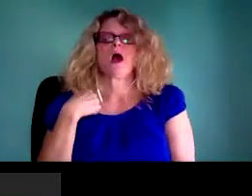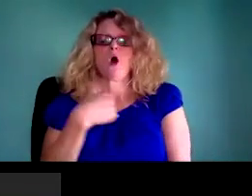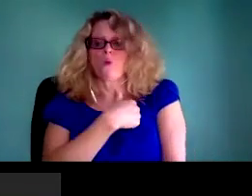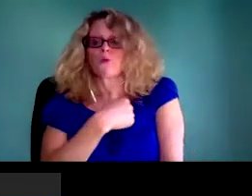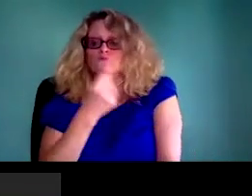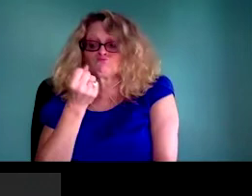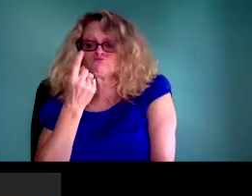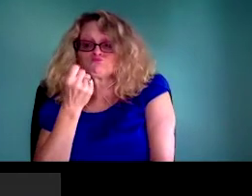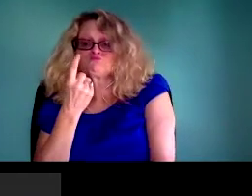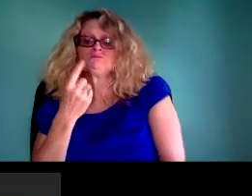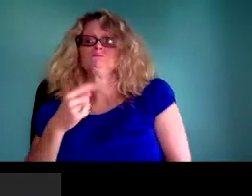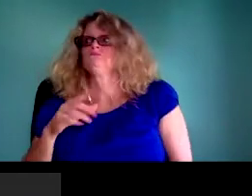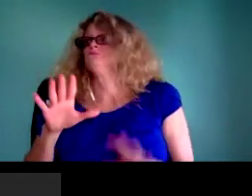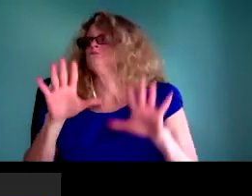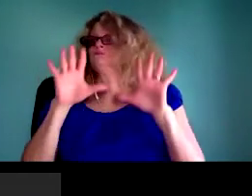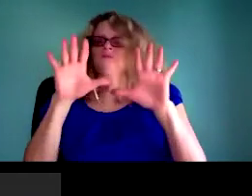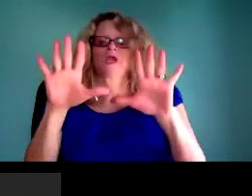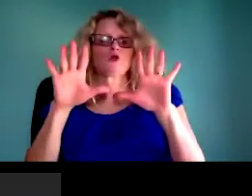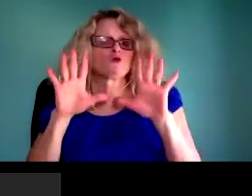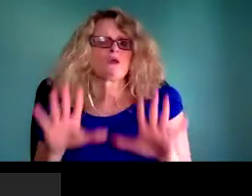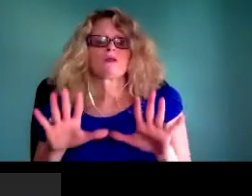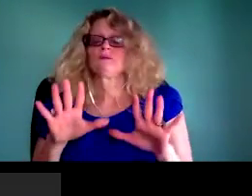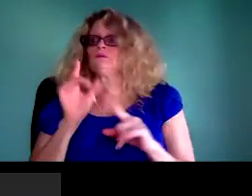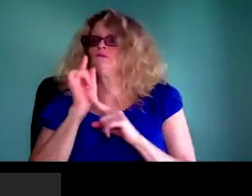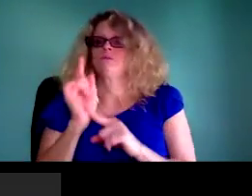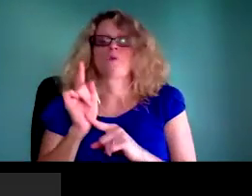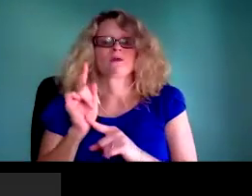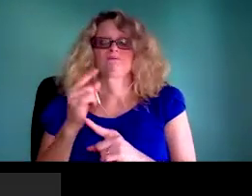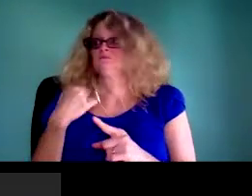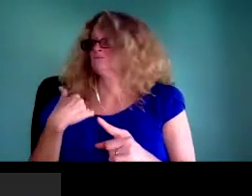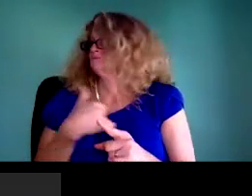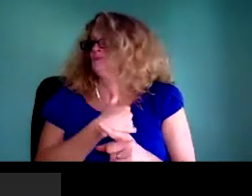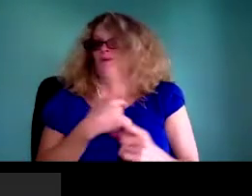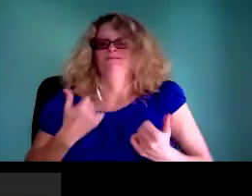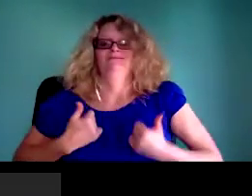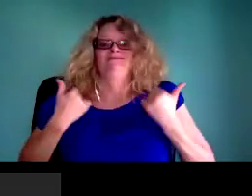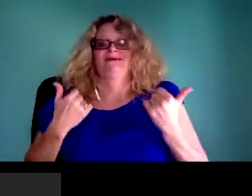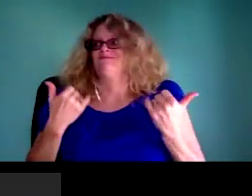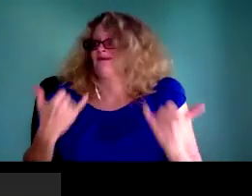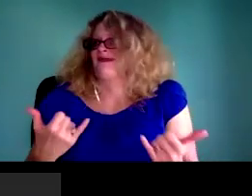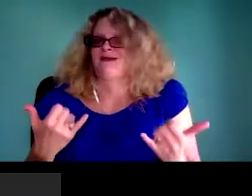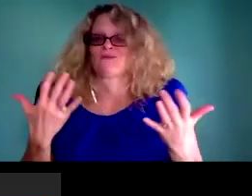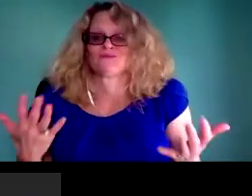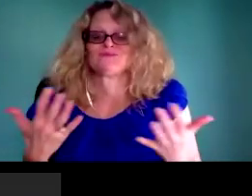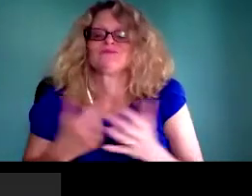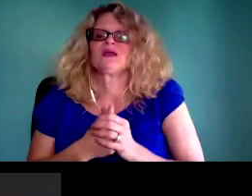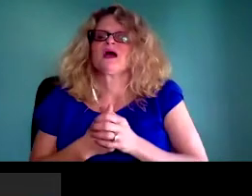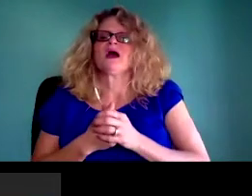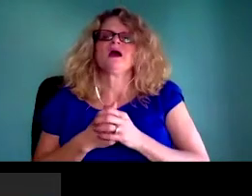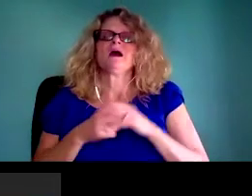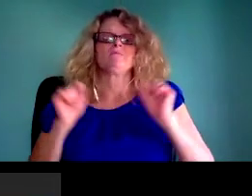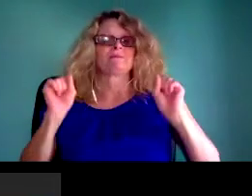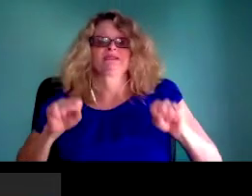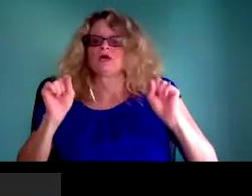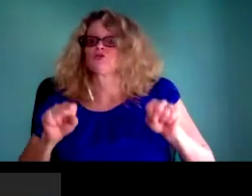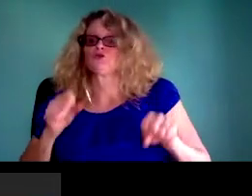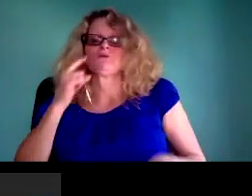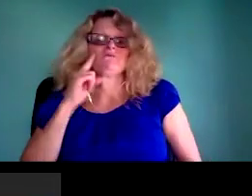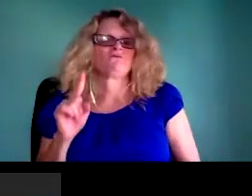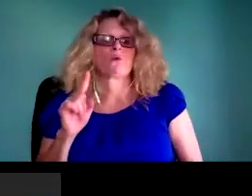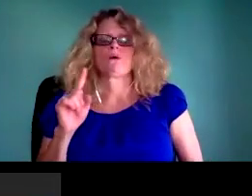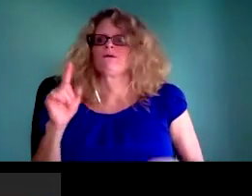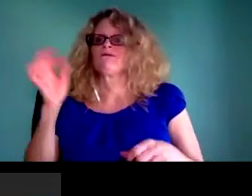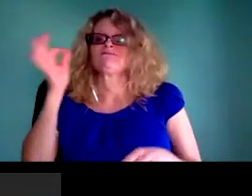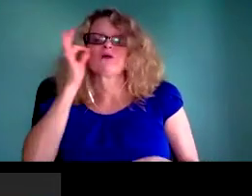universities, academic libraries, archives,